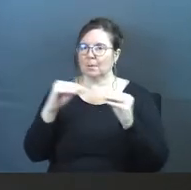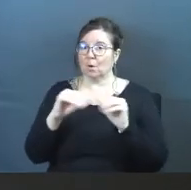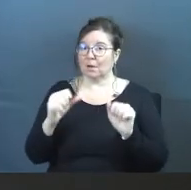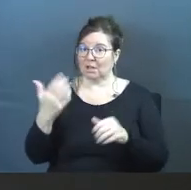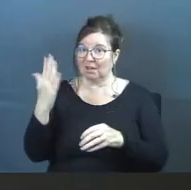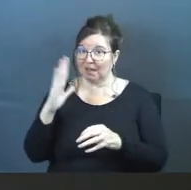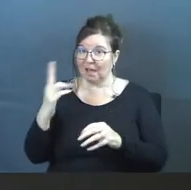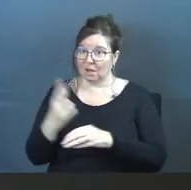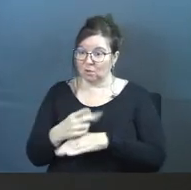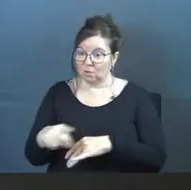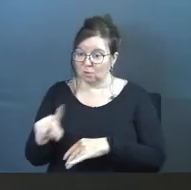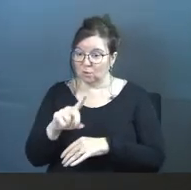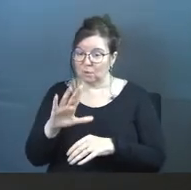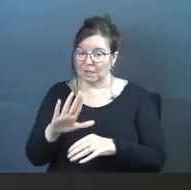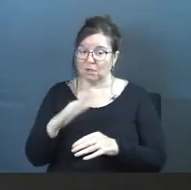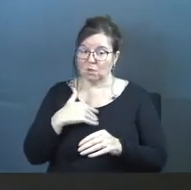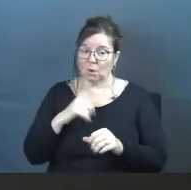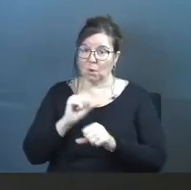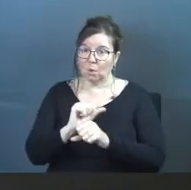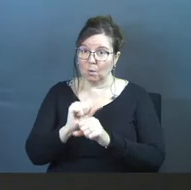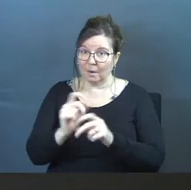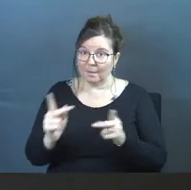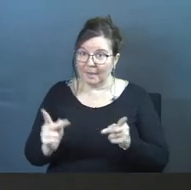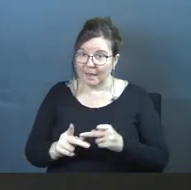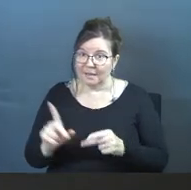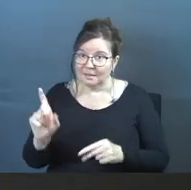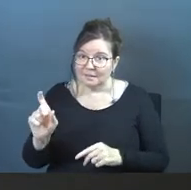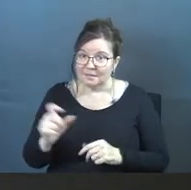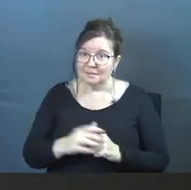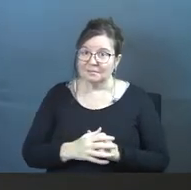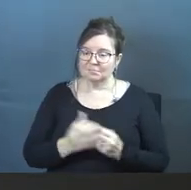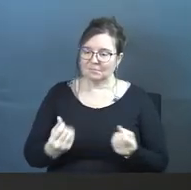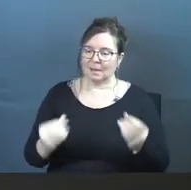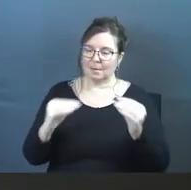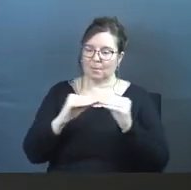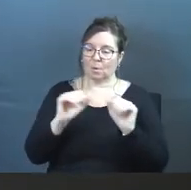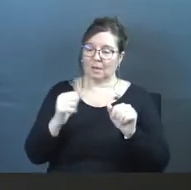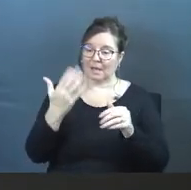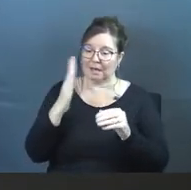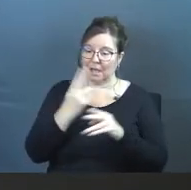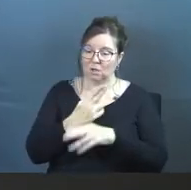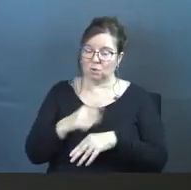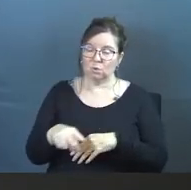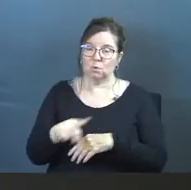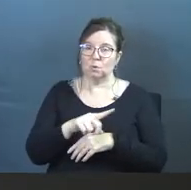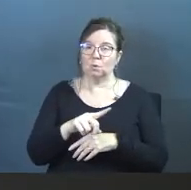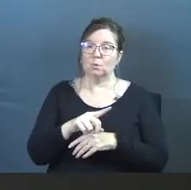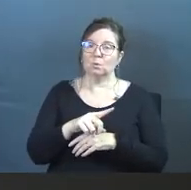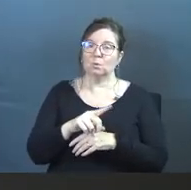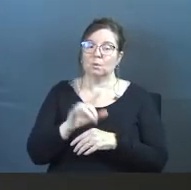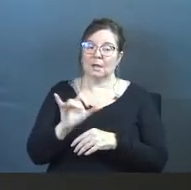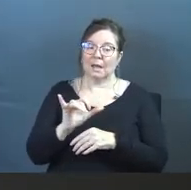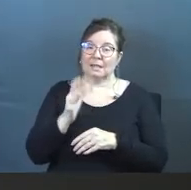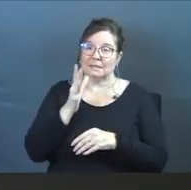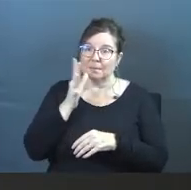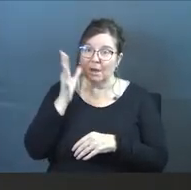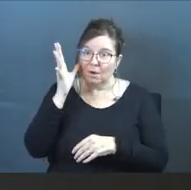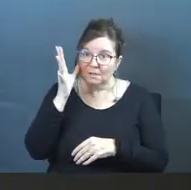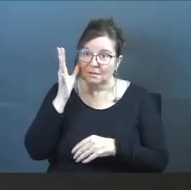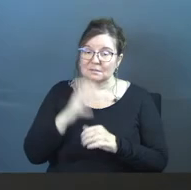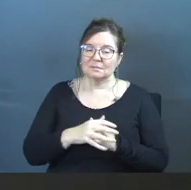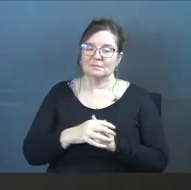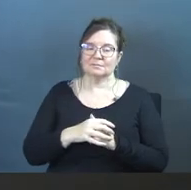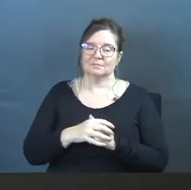could God use you in your workplace? How much more could God use you as parents